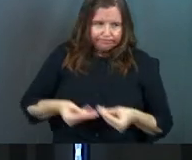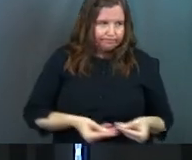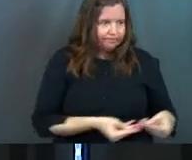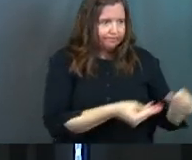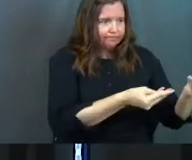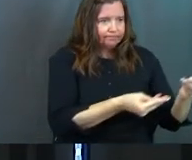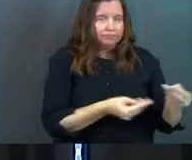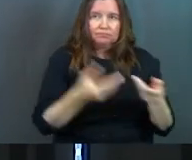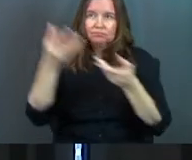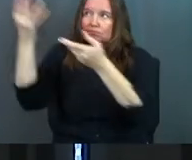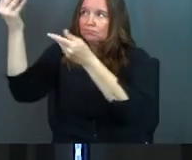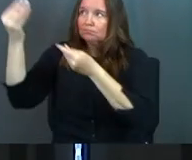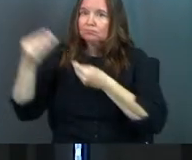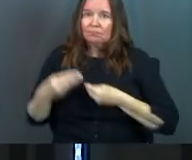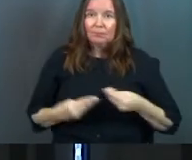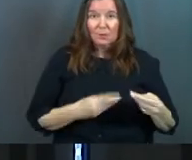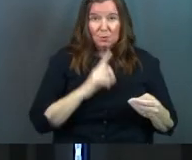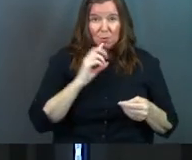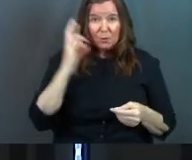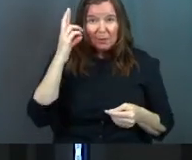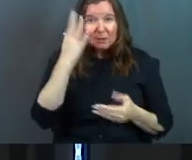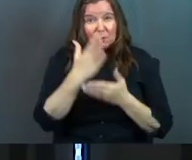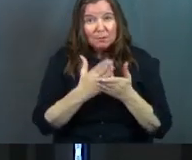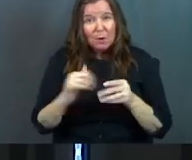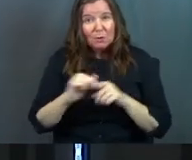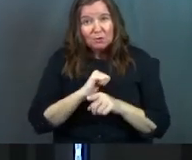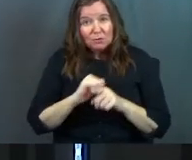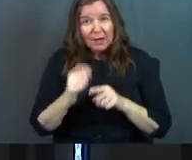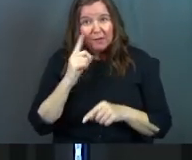Do you realize it was part training for you?